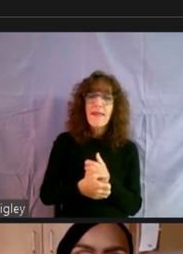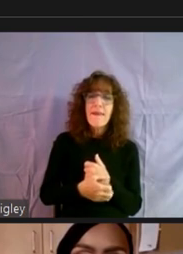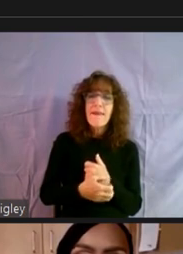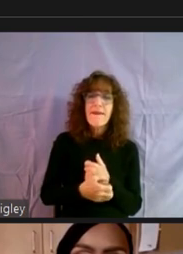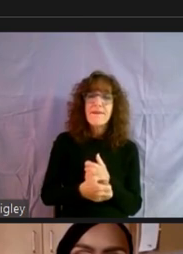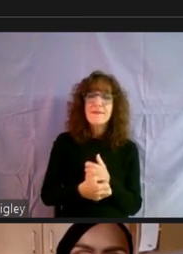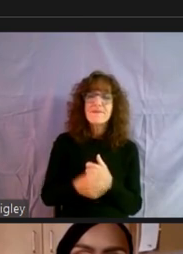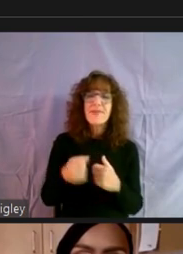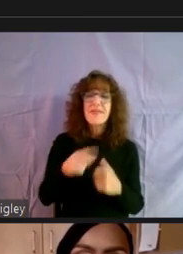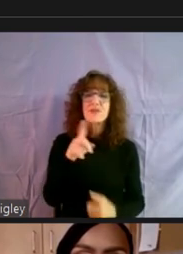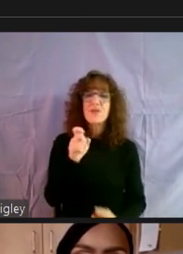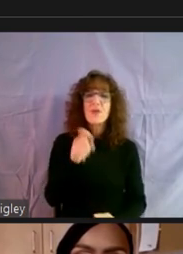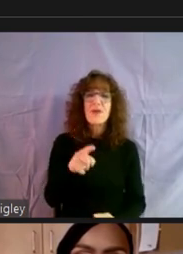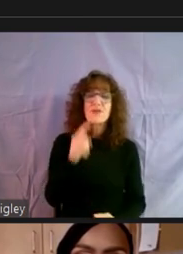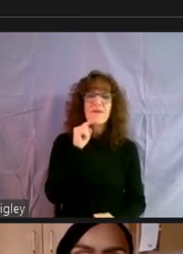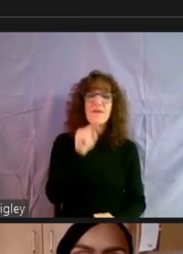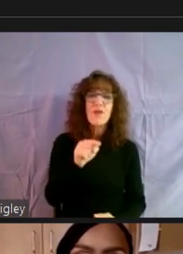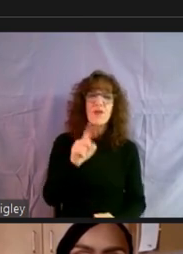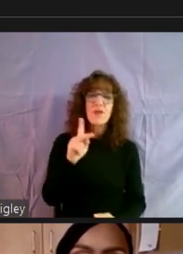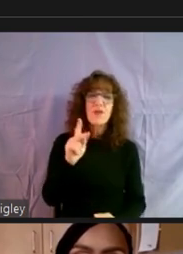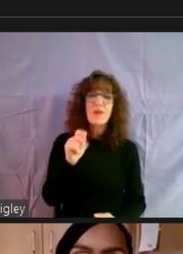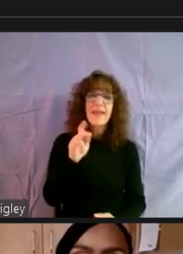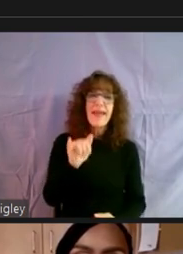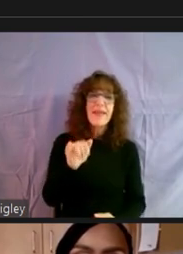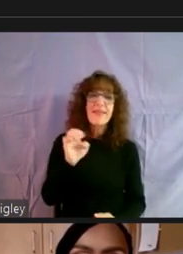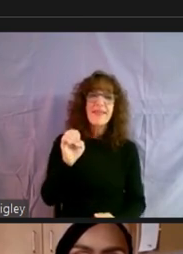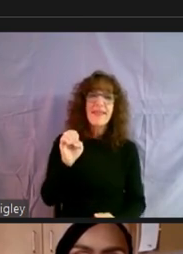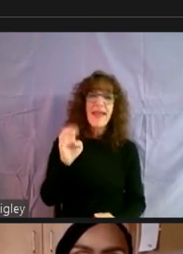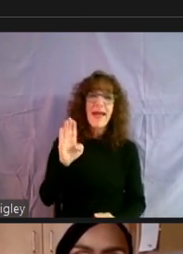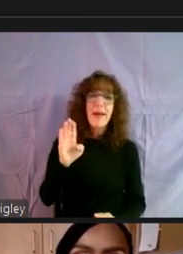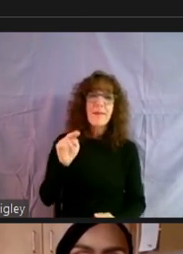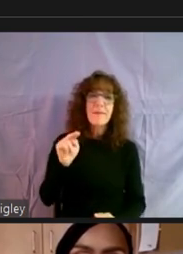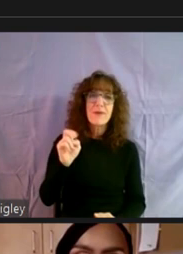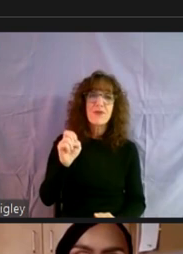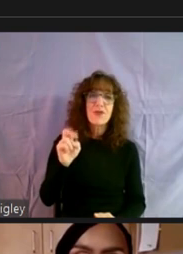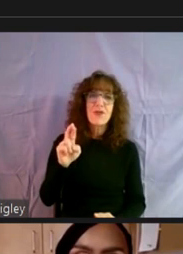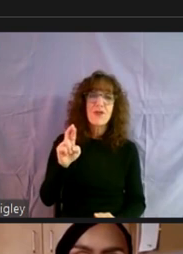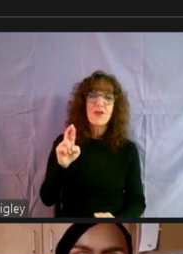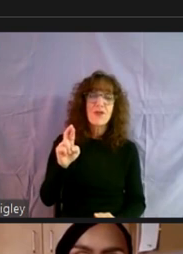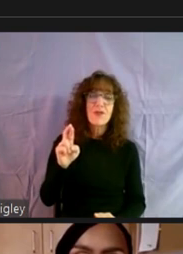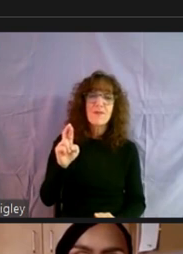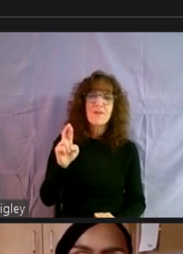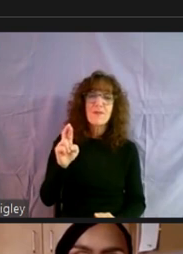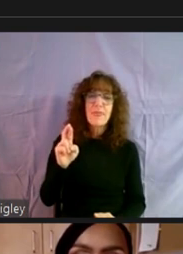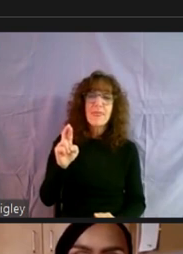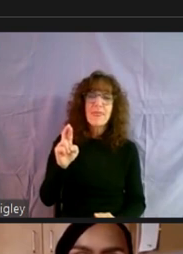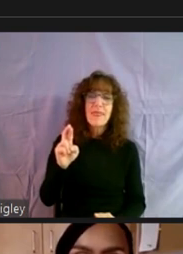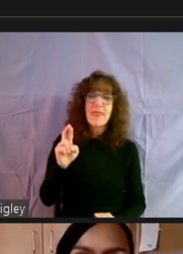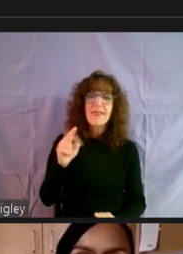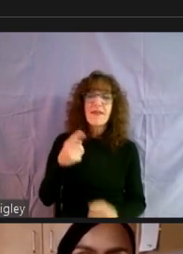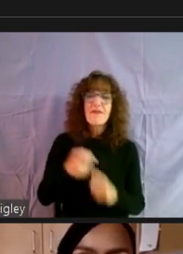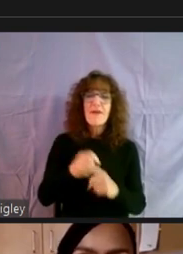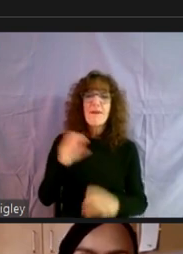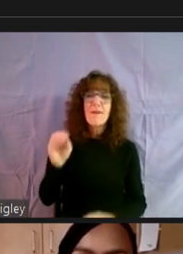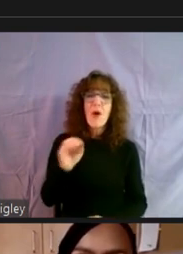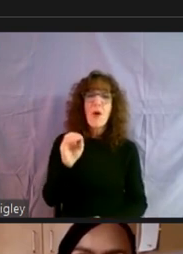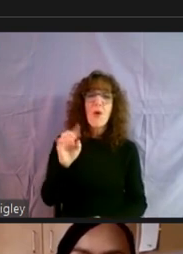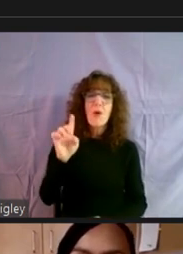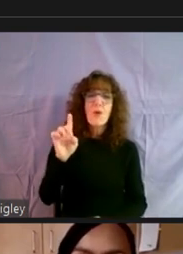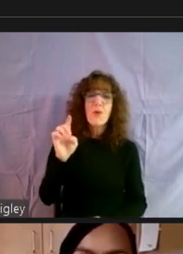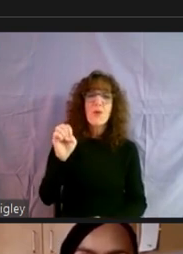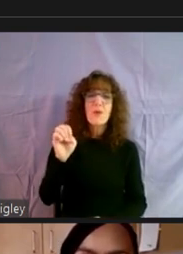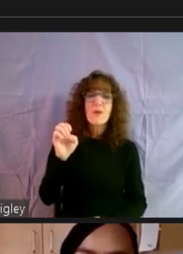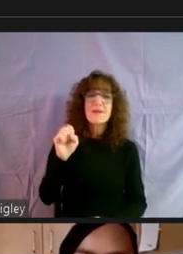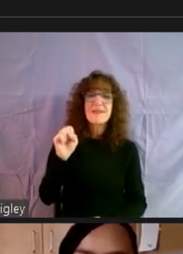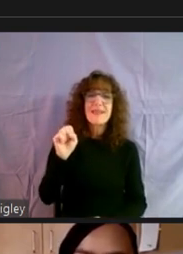uh, this is a question just for you, Kathy, Kathy Ebner. Um, where, what are the, this is from Odessa. Maybe she's looking for a place